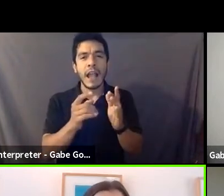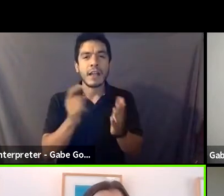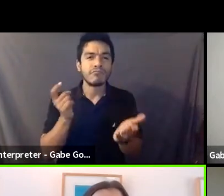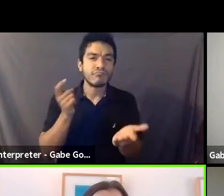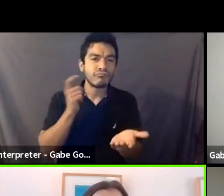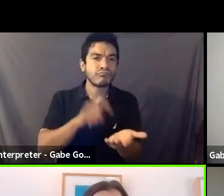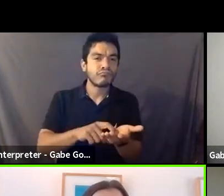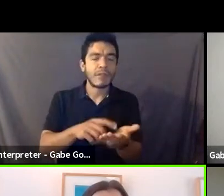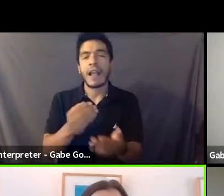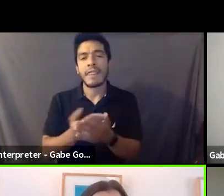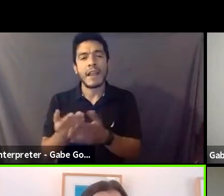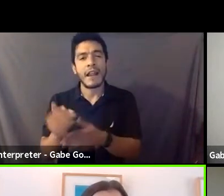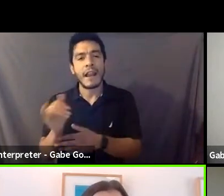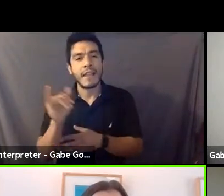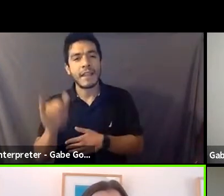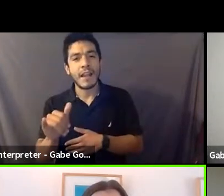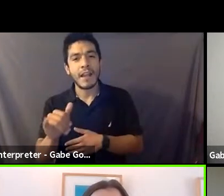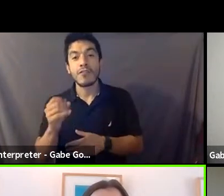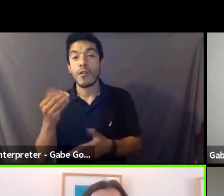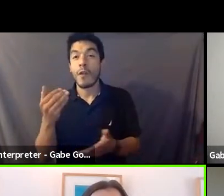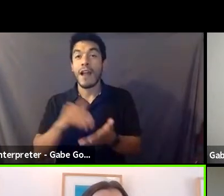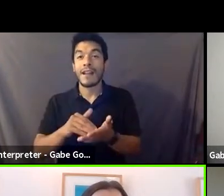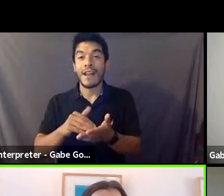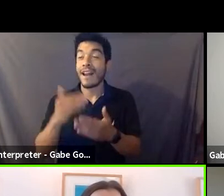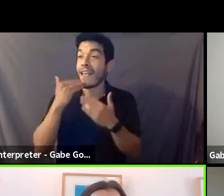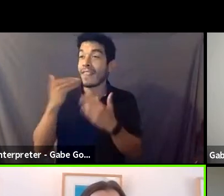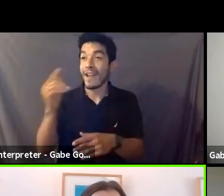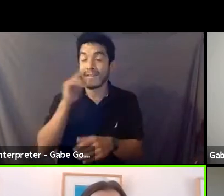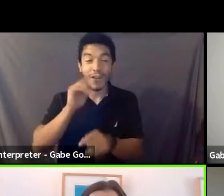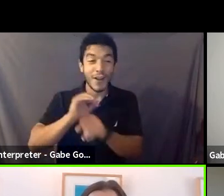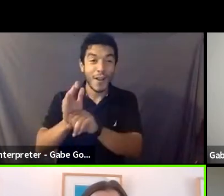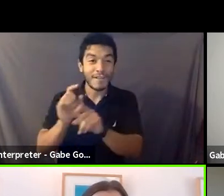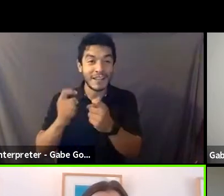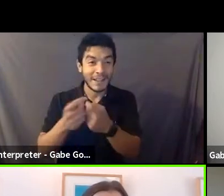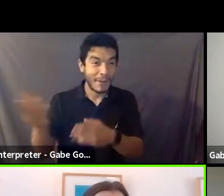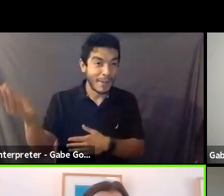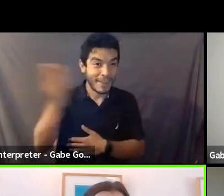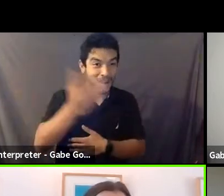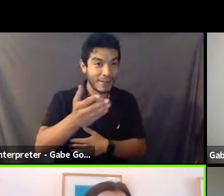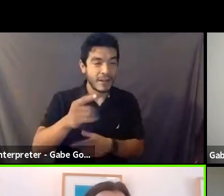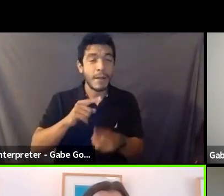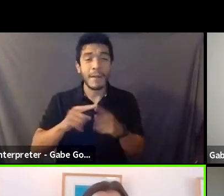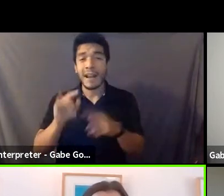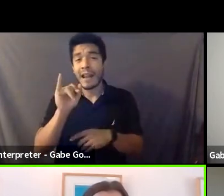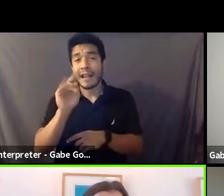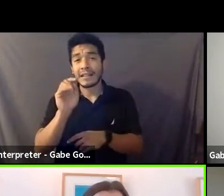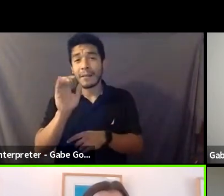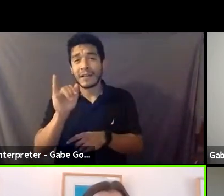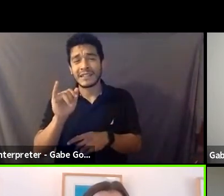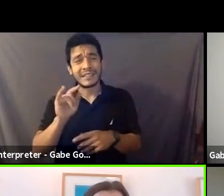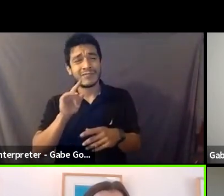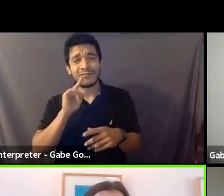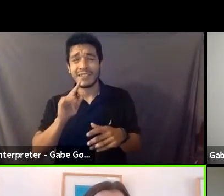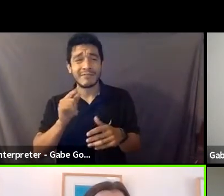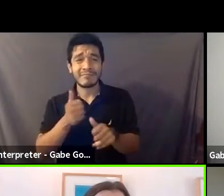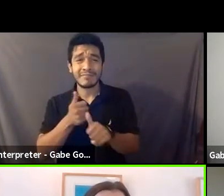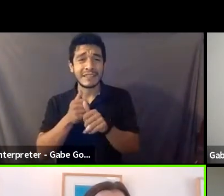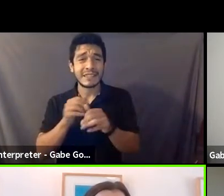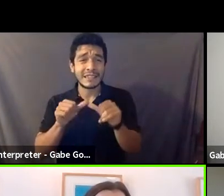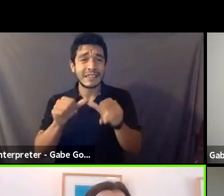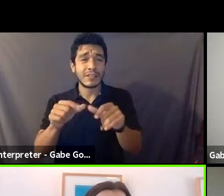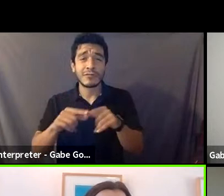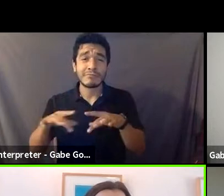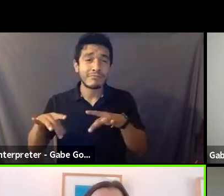Um, so shout out to all the COVID teams out there. And so, um, intimacy has just continued to pick up as normal. And, and